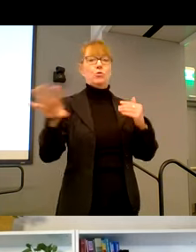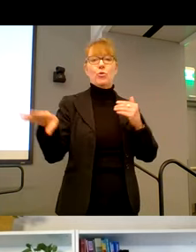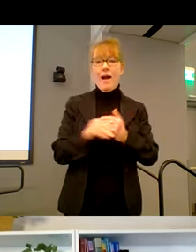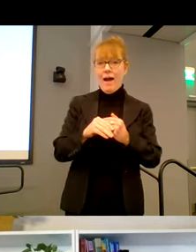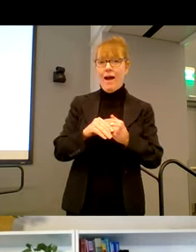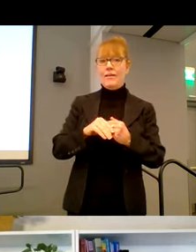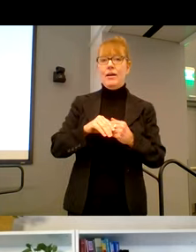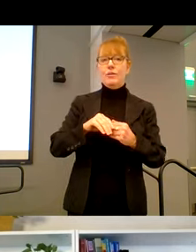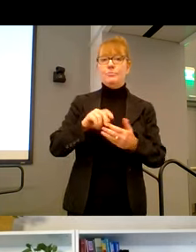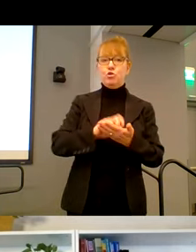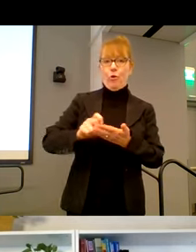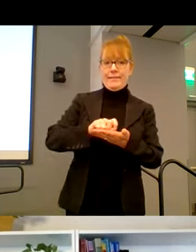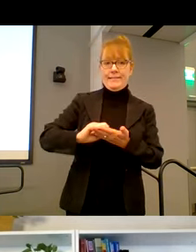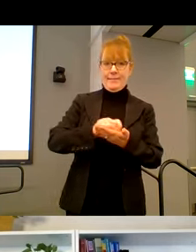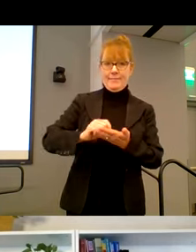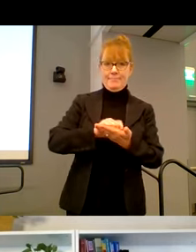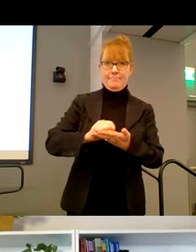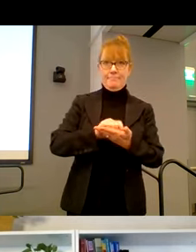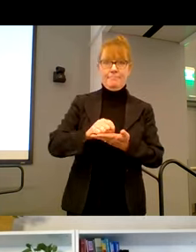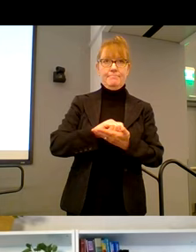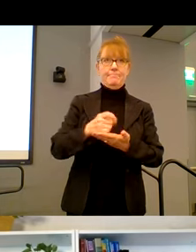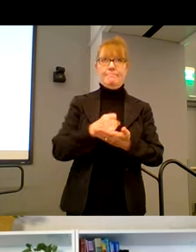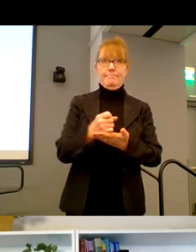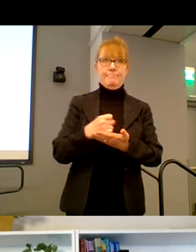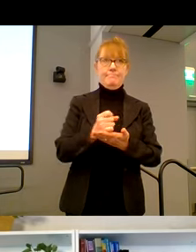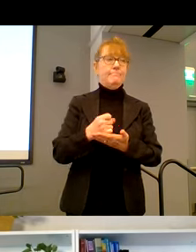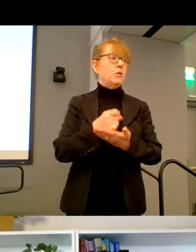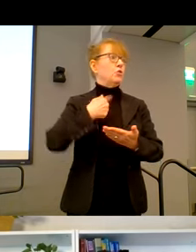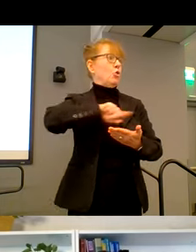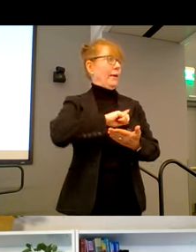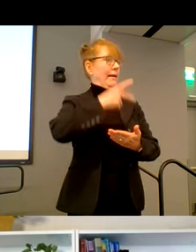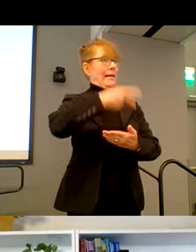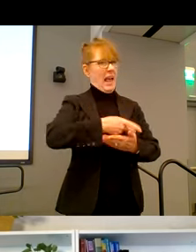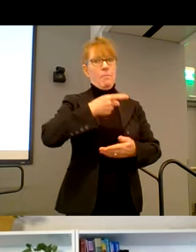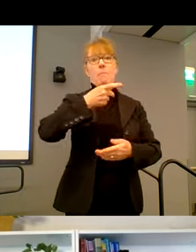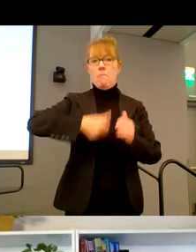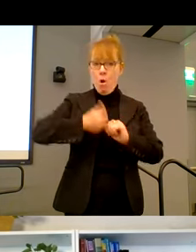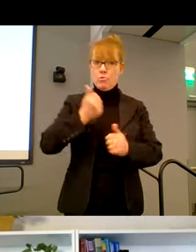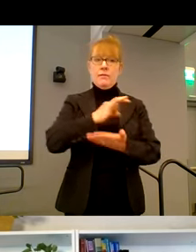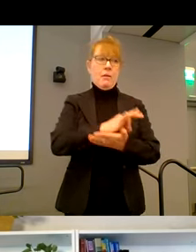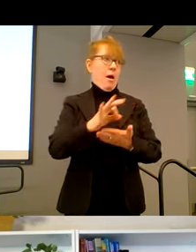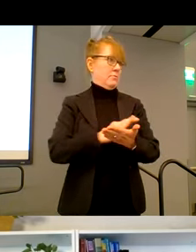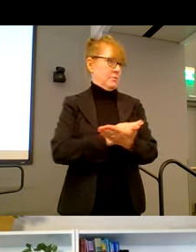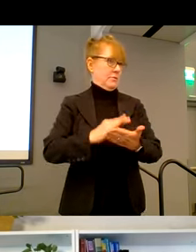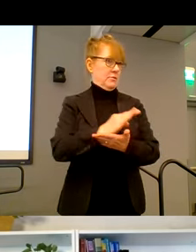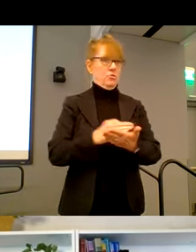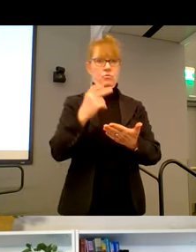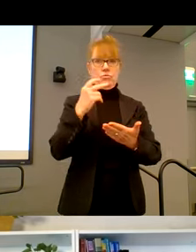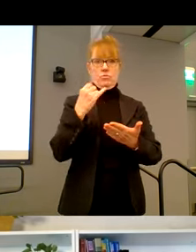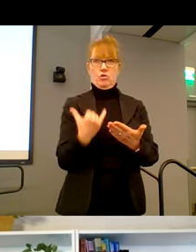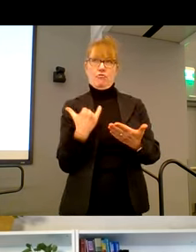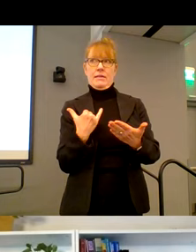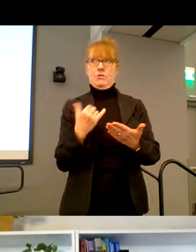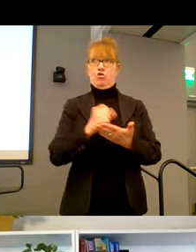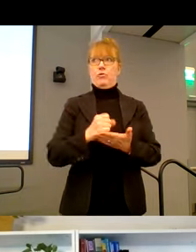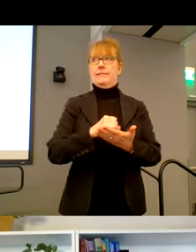here. And so we, we went the route of retaining most of the buttons in the configuration that he had with this current joystick, but